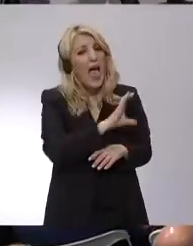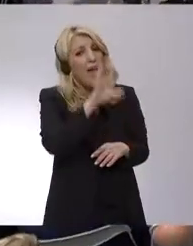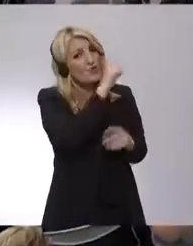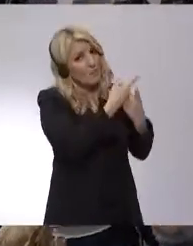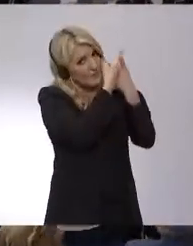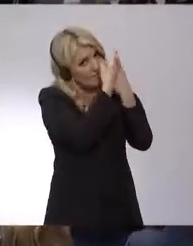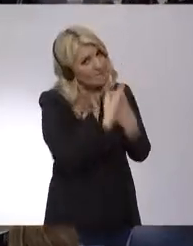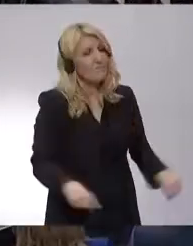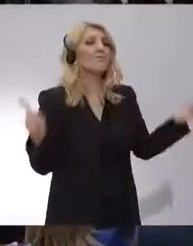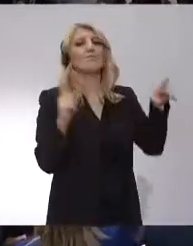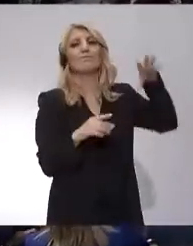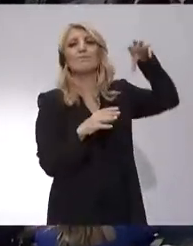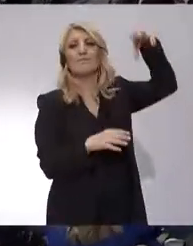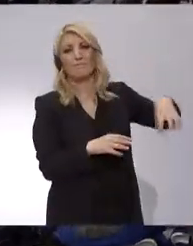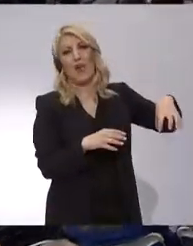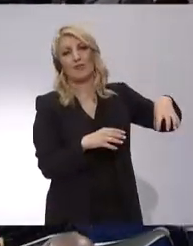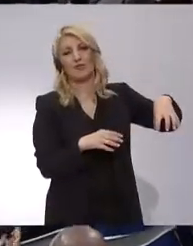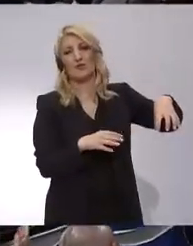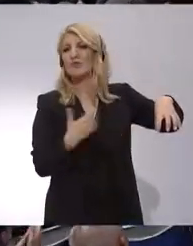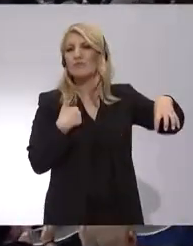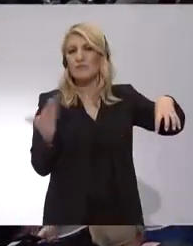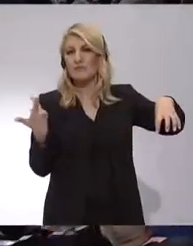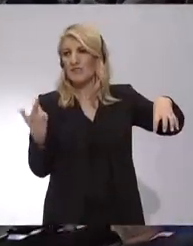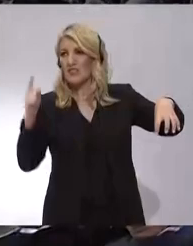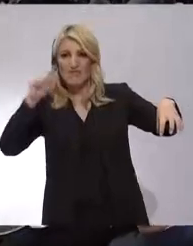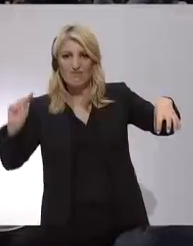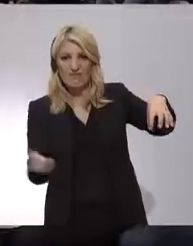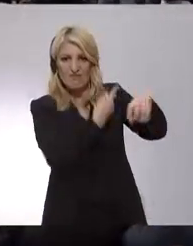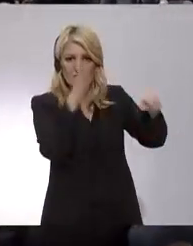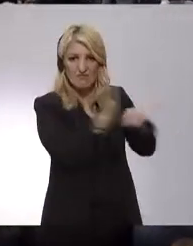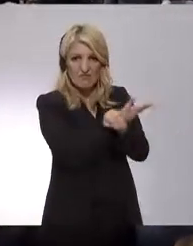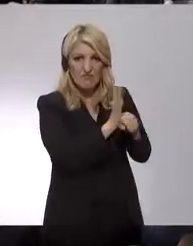to spoil it. We will defend it, dear friends. We will defend it.